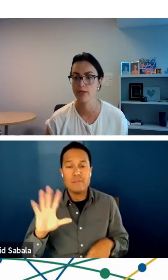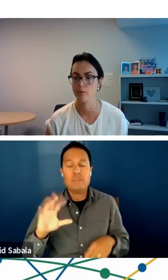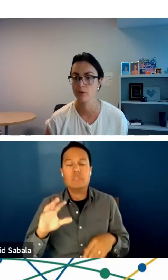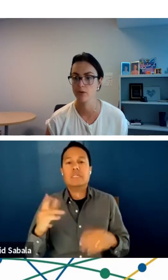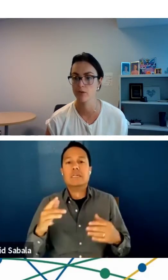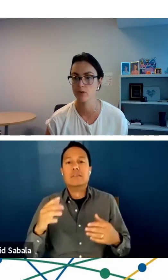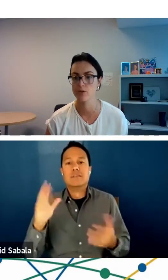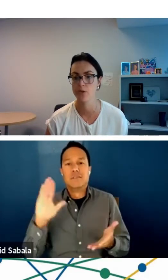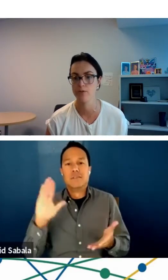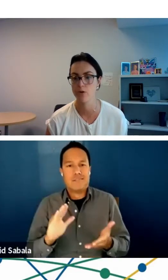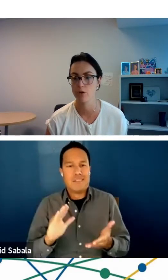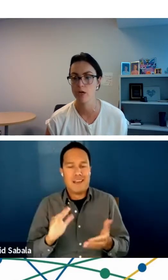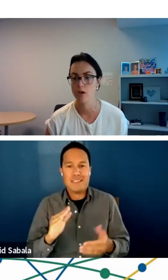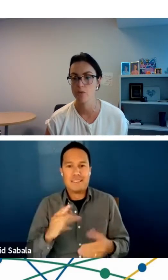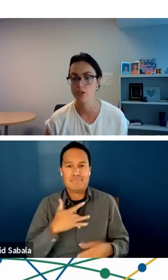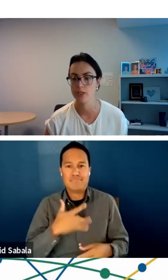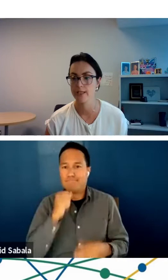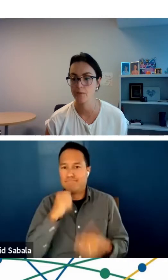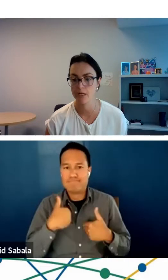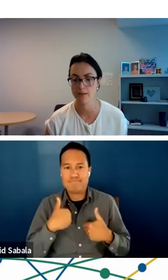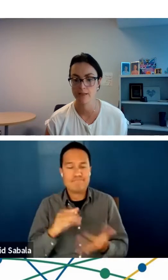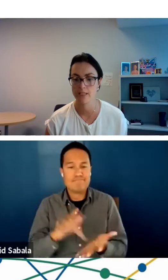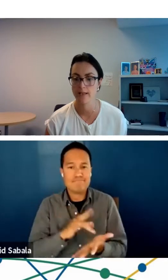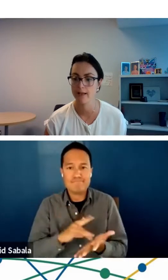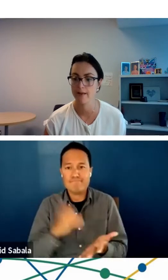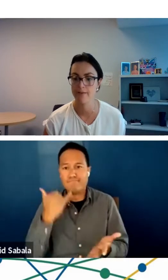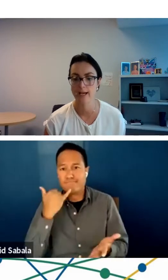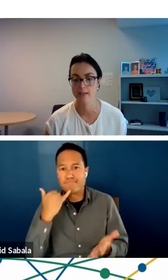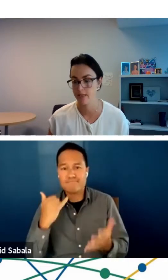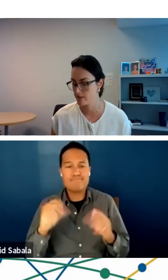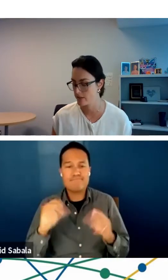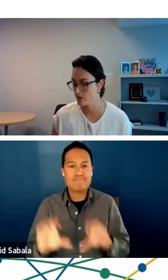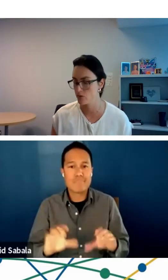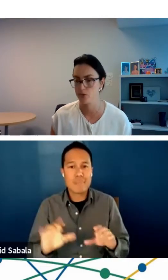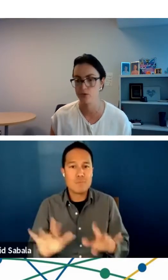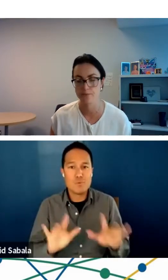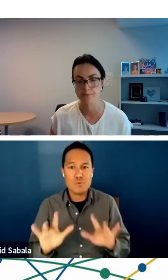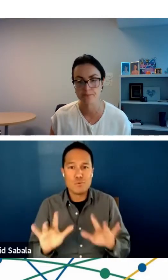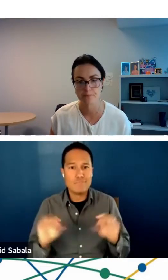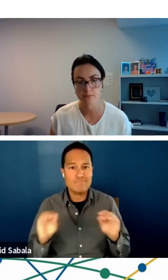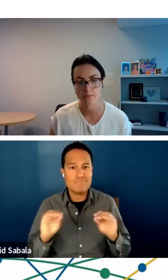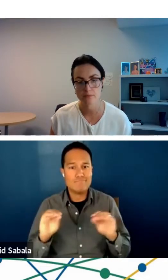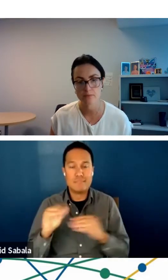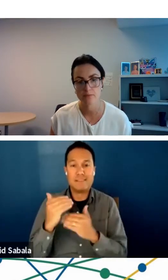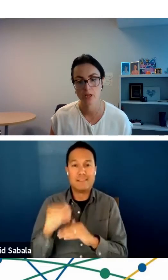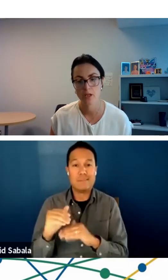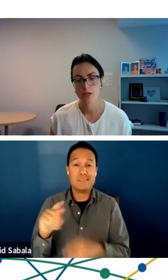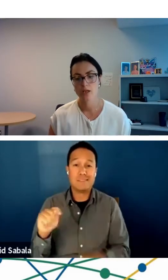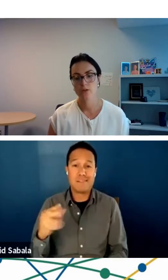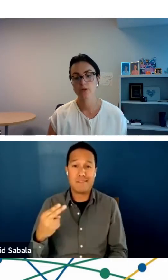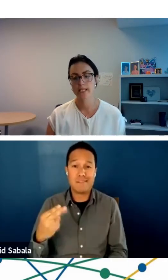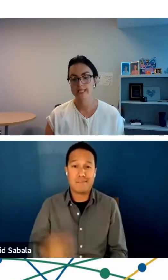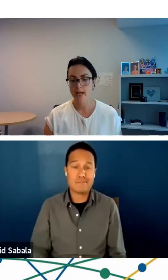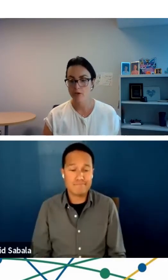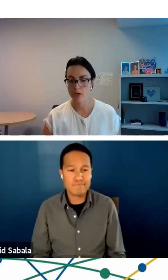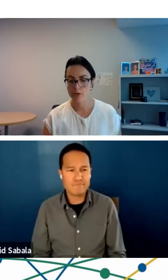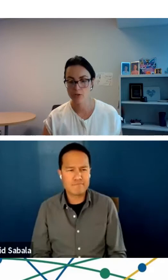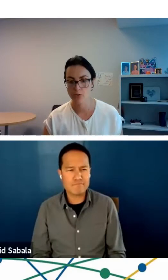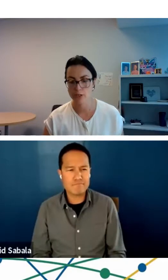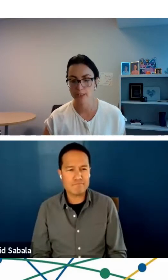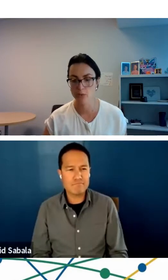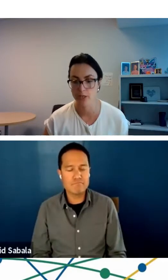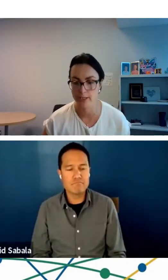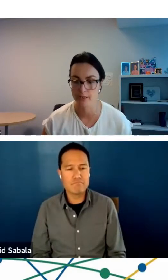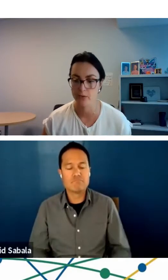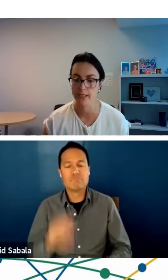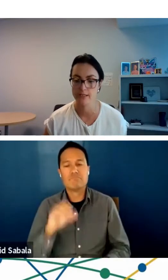to own a computer or smartphone, which can limit their telehealth access and use. So let's now go